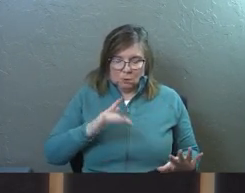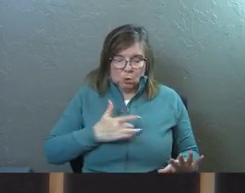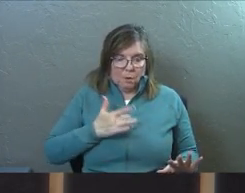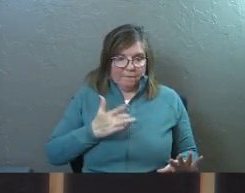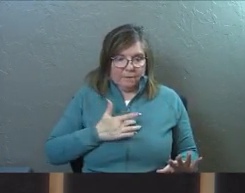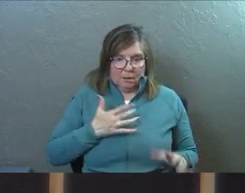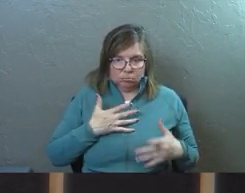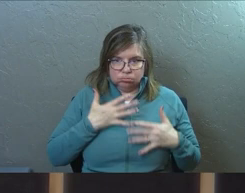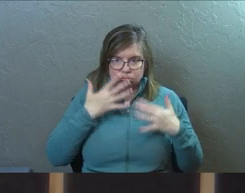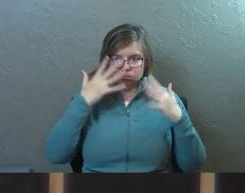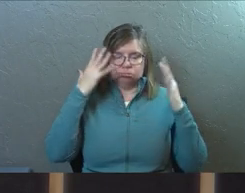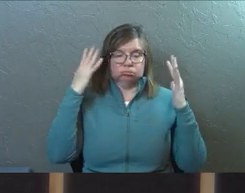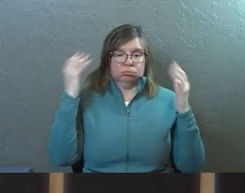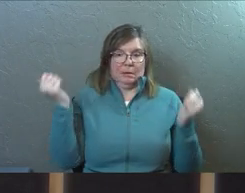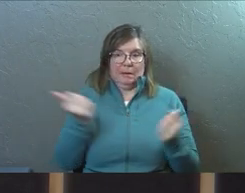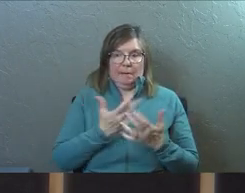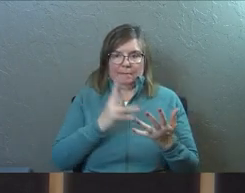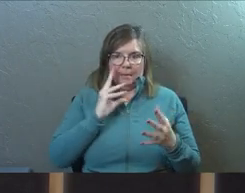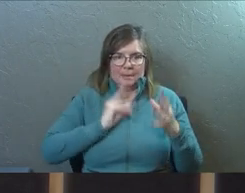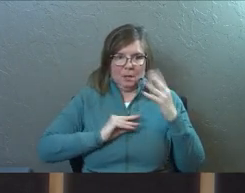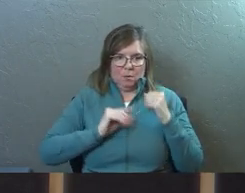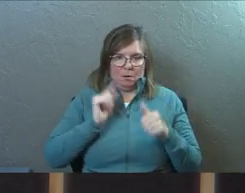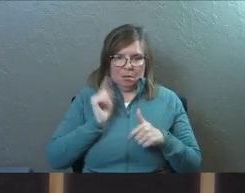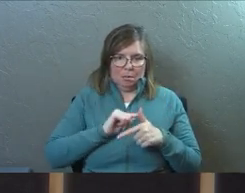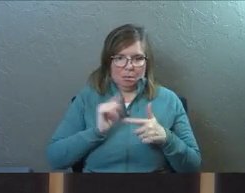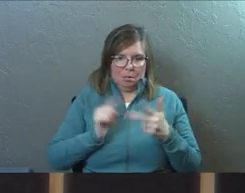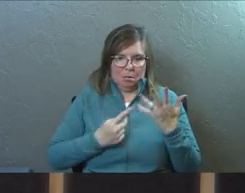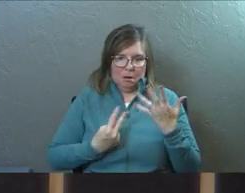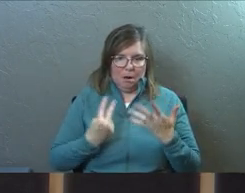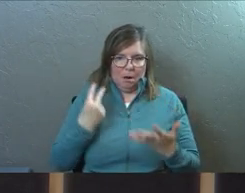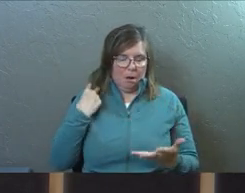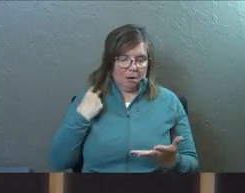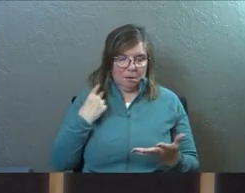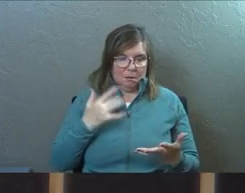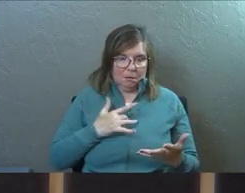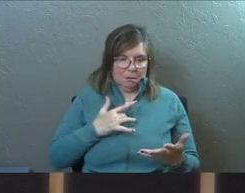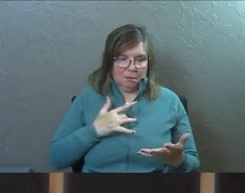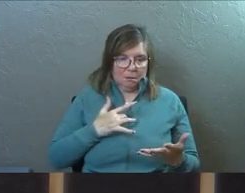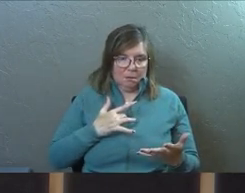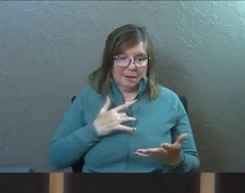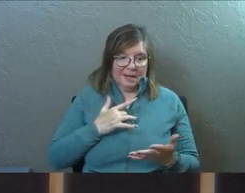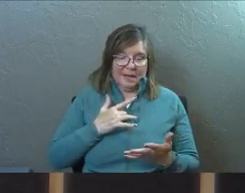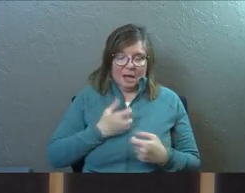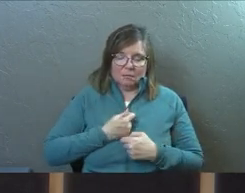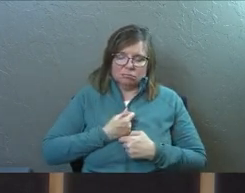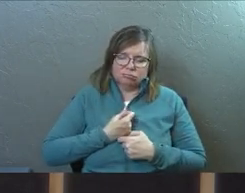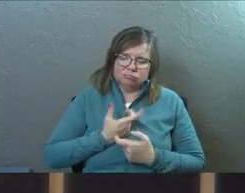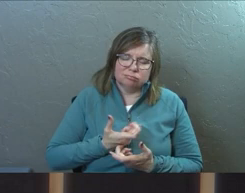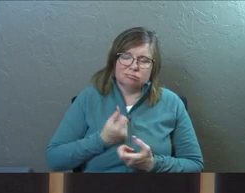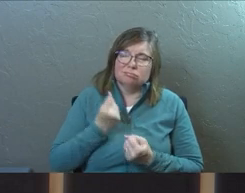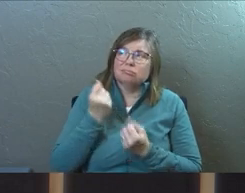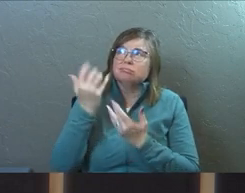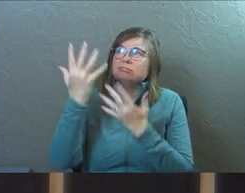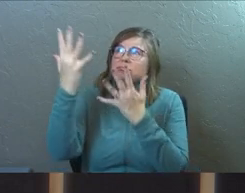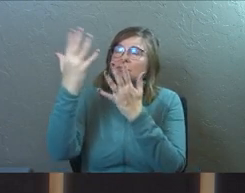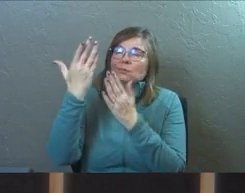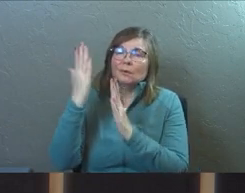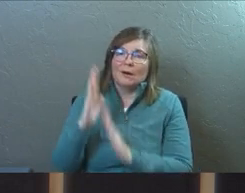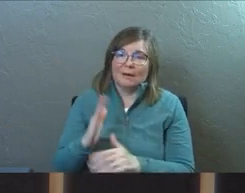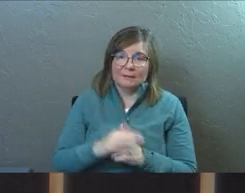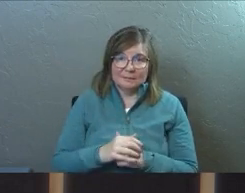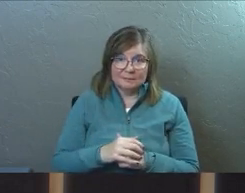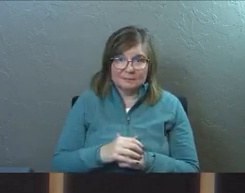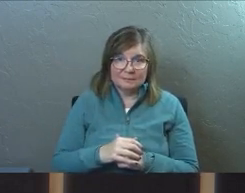You've lived everything that you're telling people. He's right in the middle of it, guys, and he bursts into song toward God.